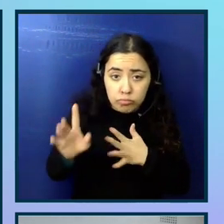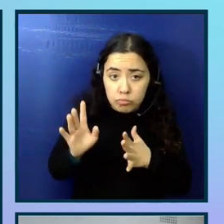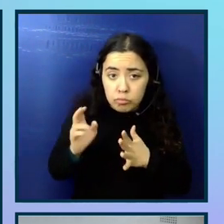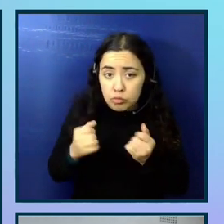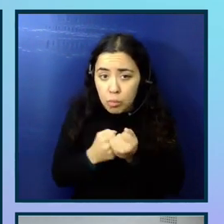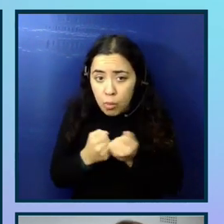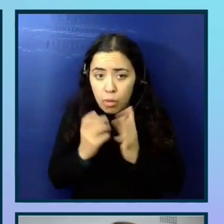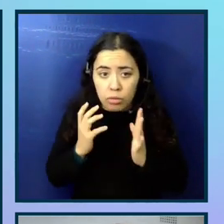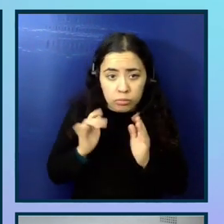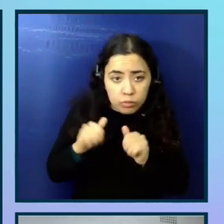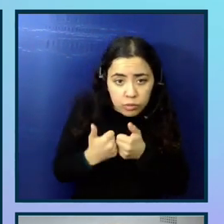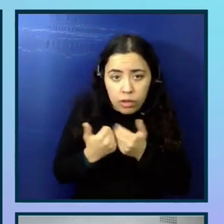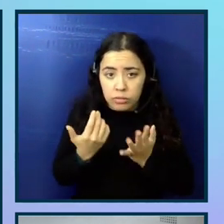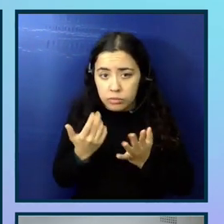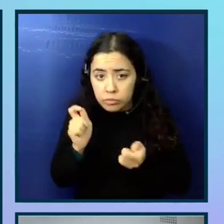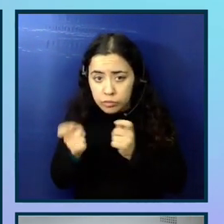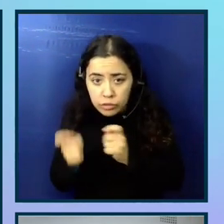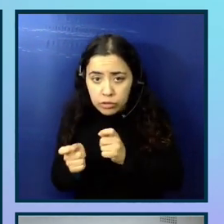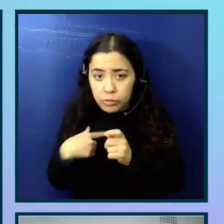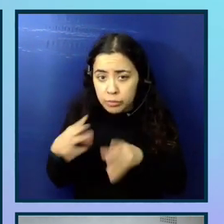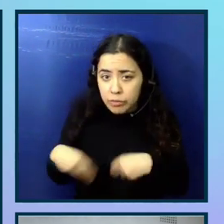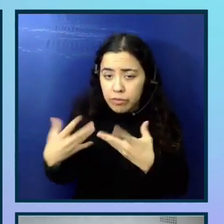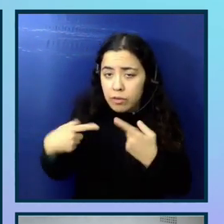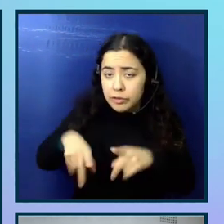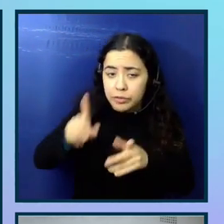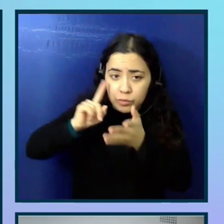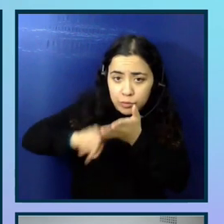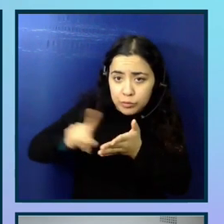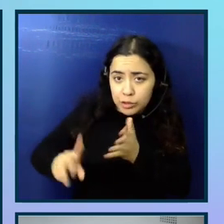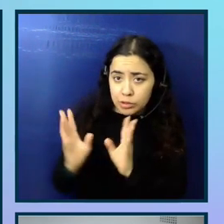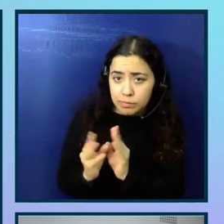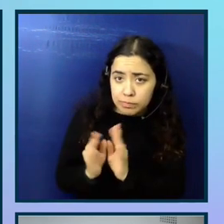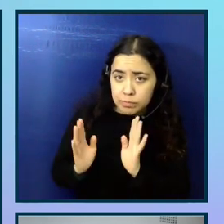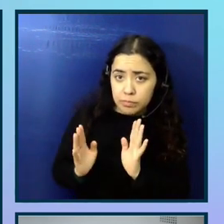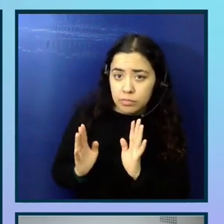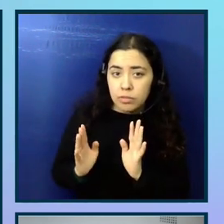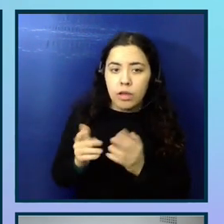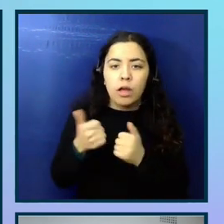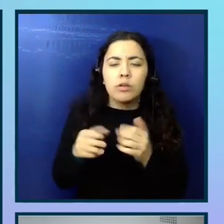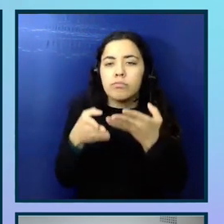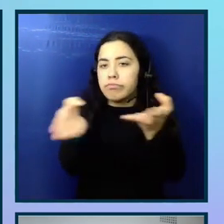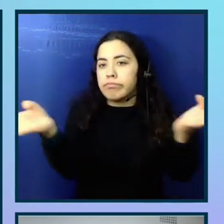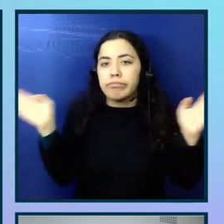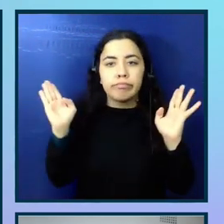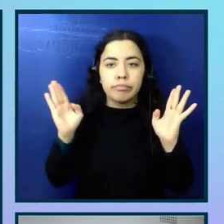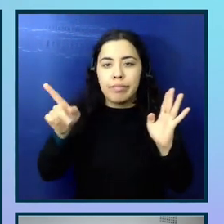support or changes we can provide during the session? I usually keep this as quite an open ended question.